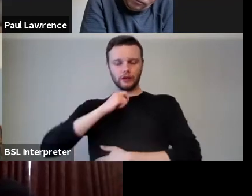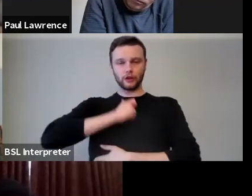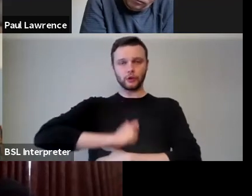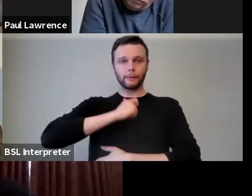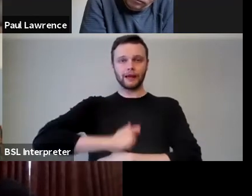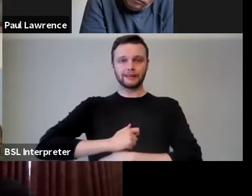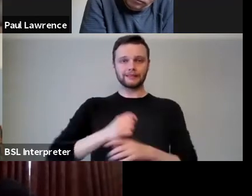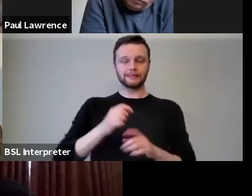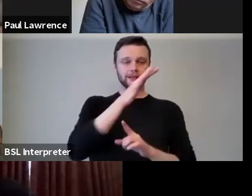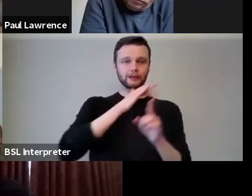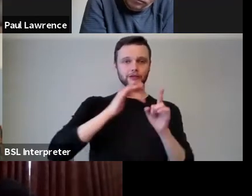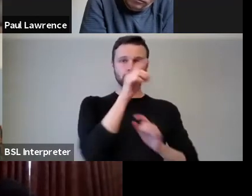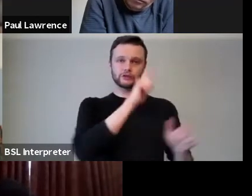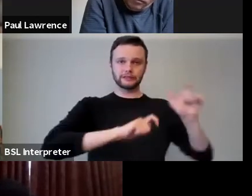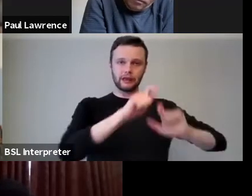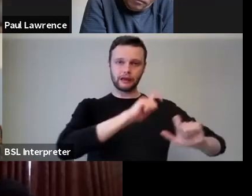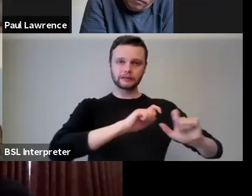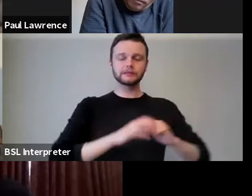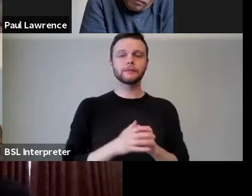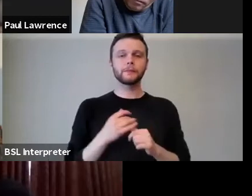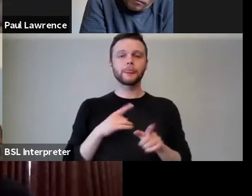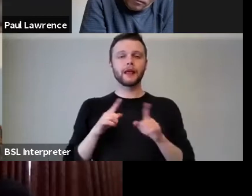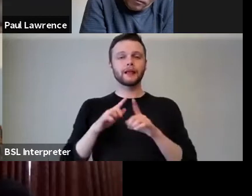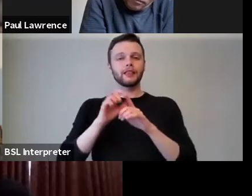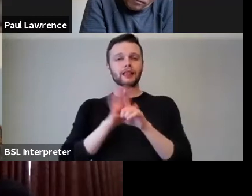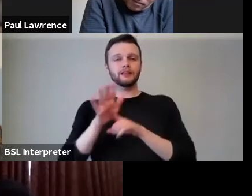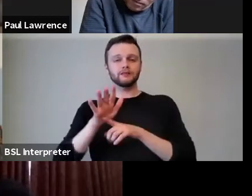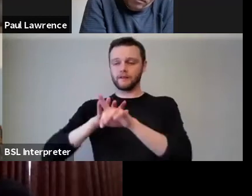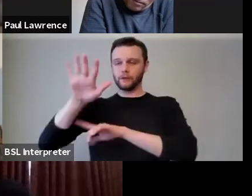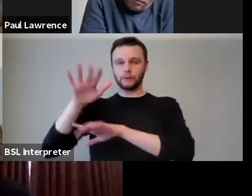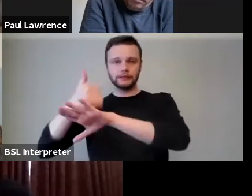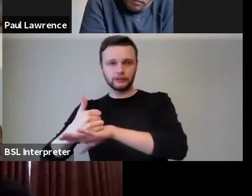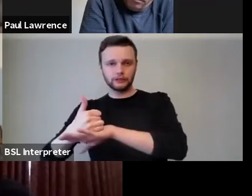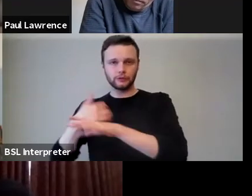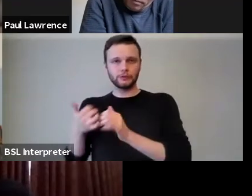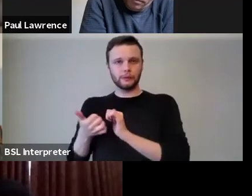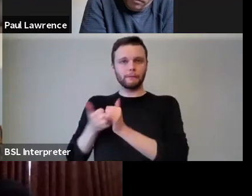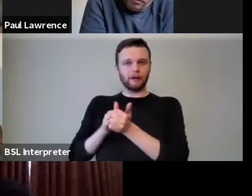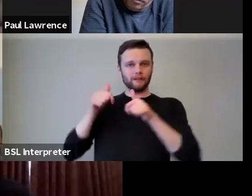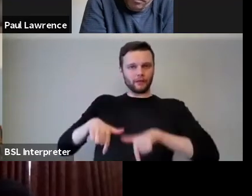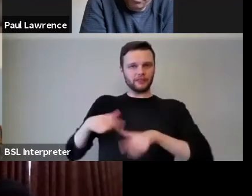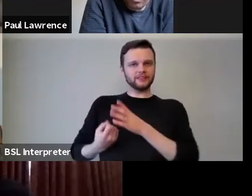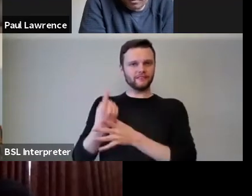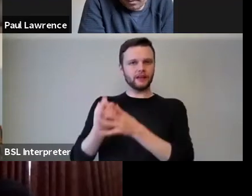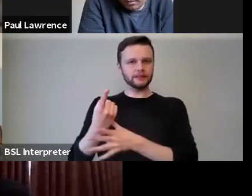social sciences. It also includes the Edinburgh Futures Institute which is a partner in these events.